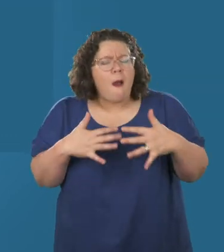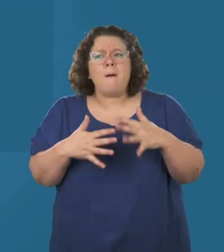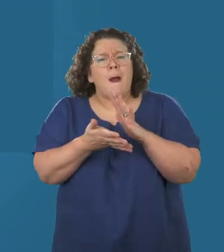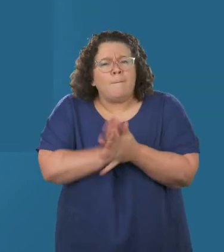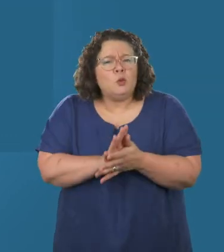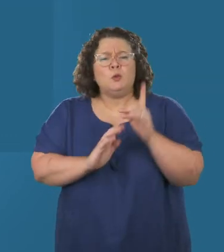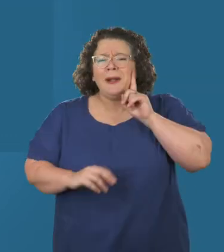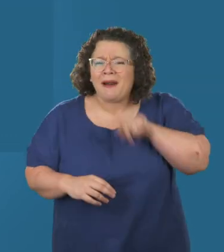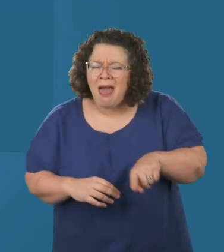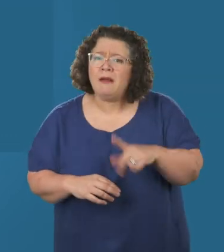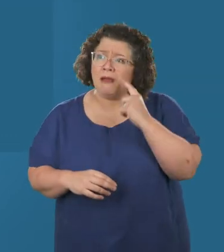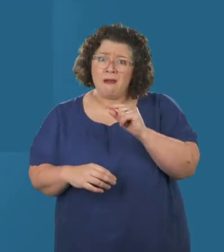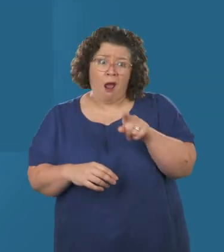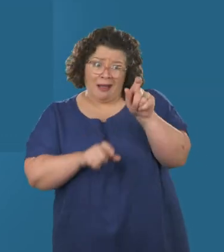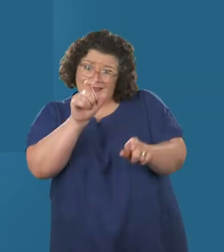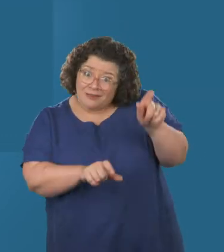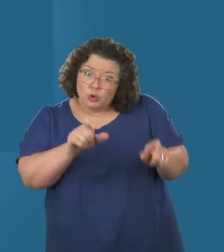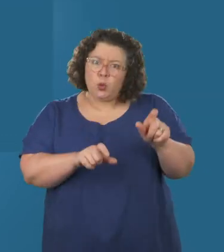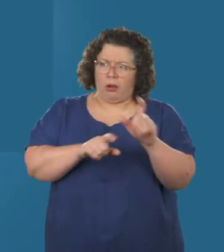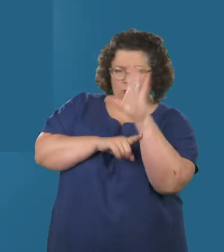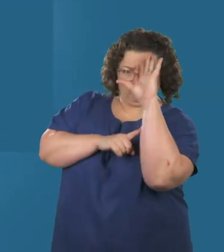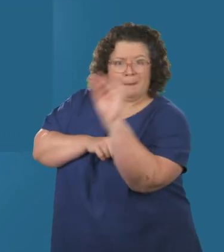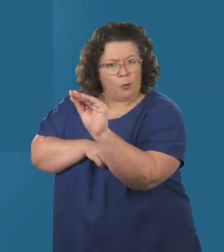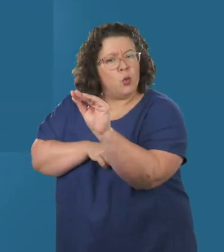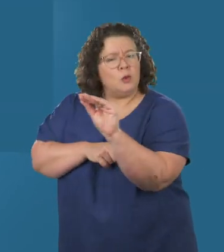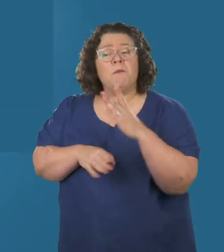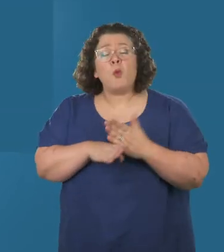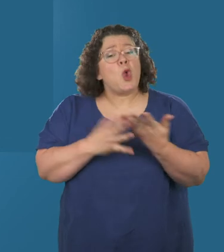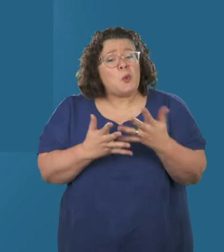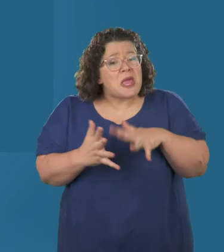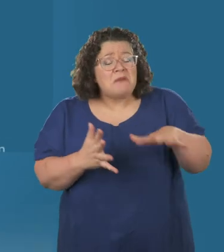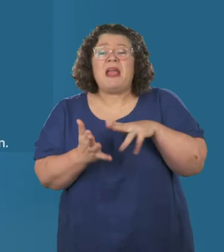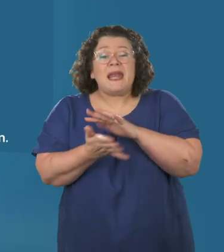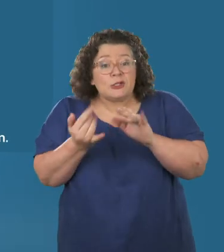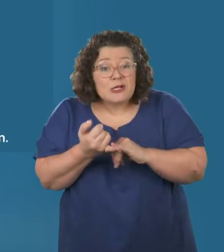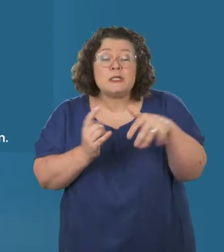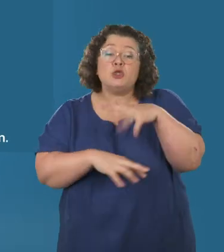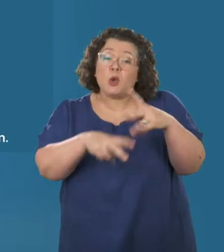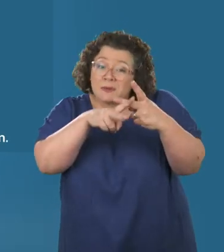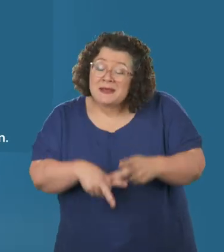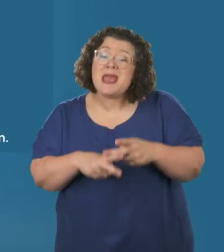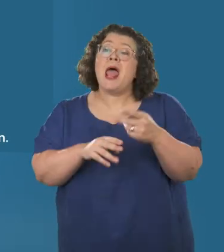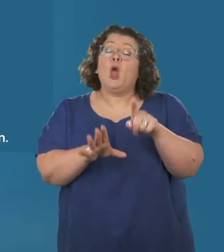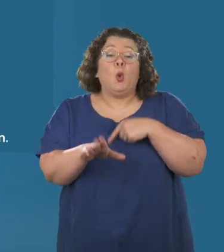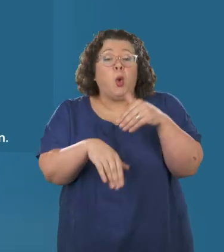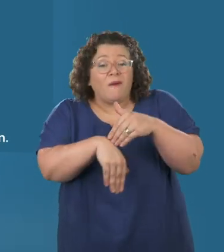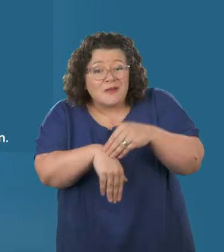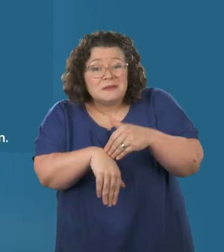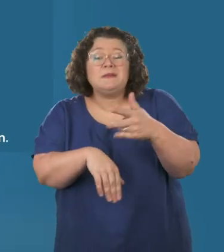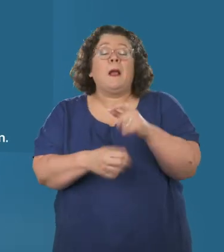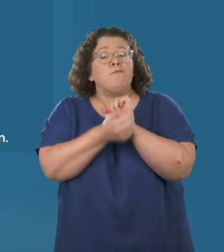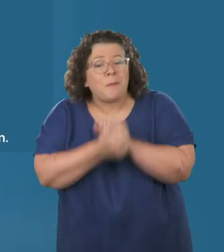harm, abuse or neglect should apply directly to individuals working in places like the NHS, social care,